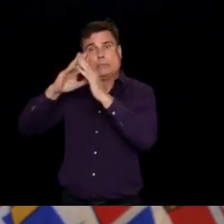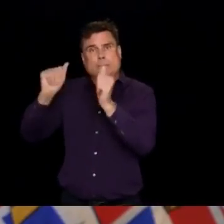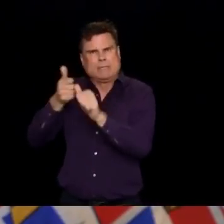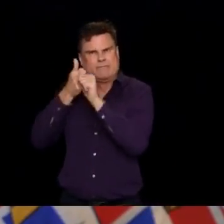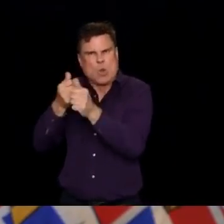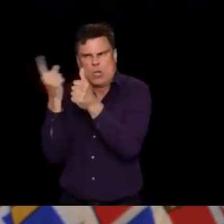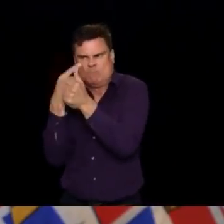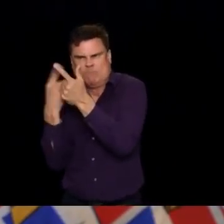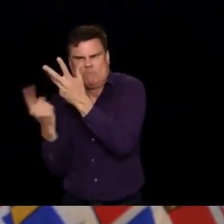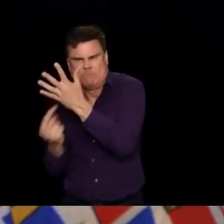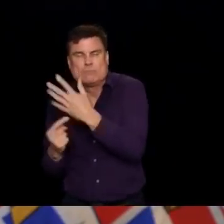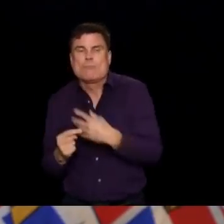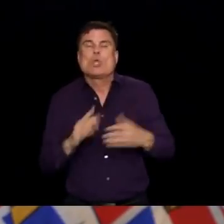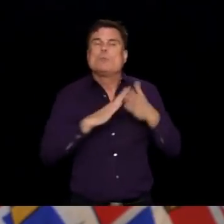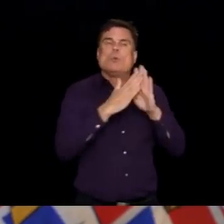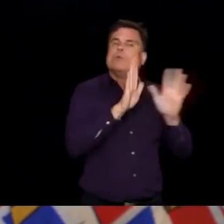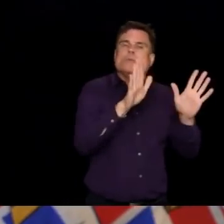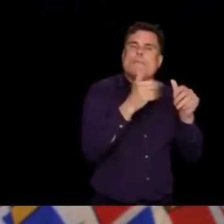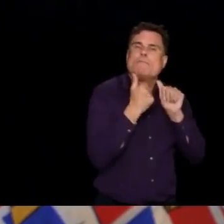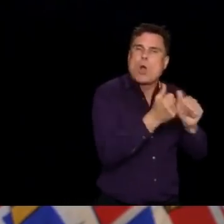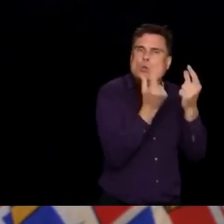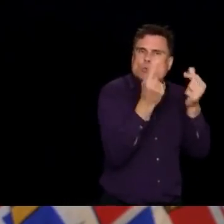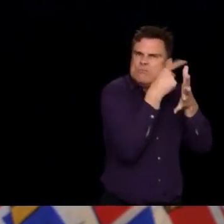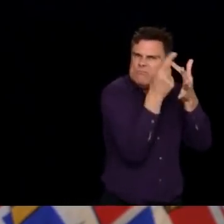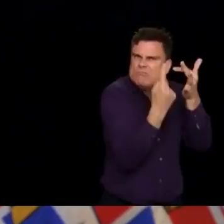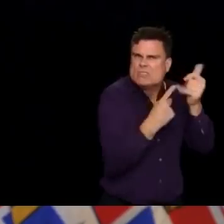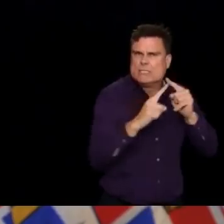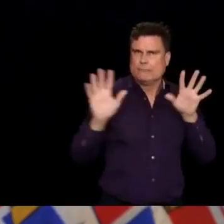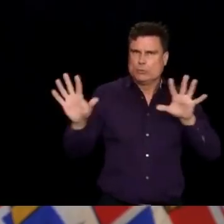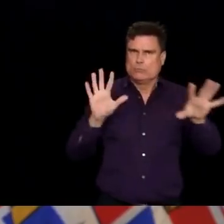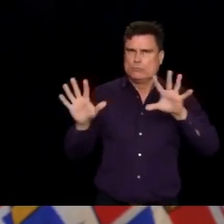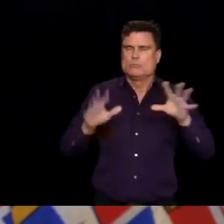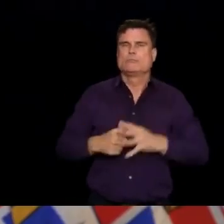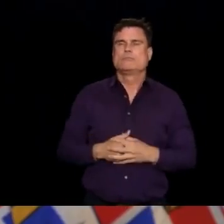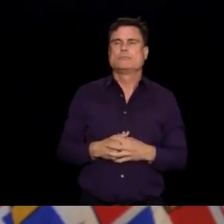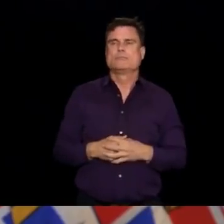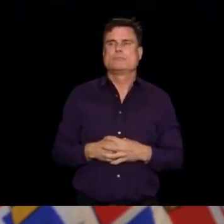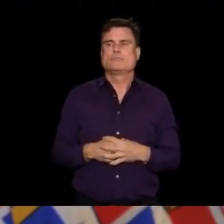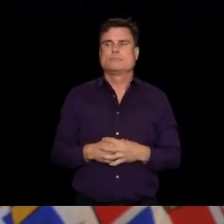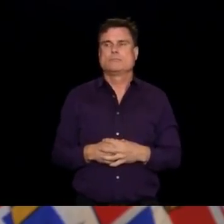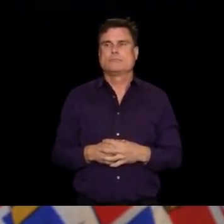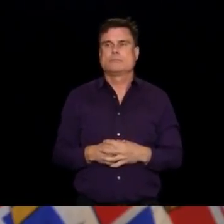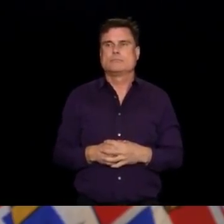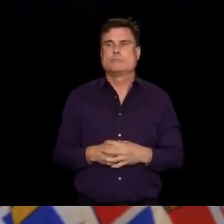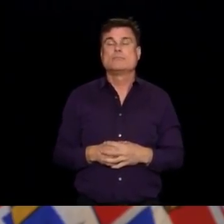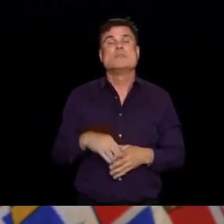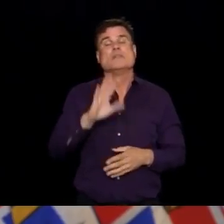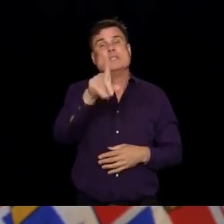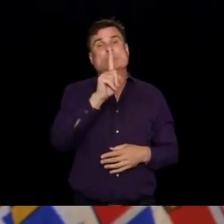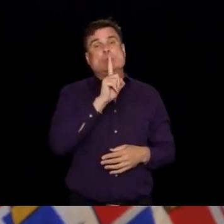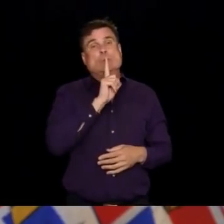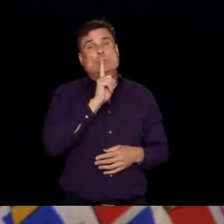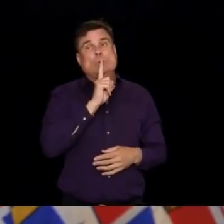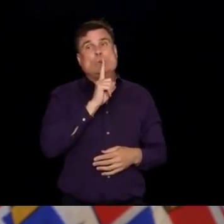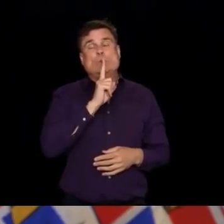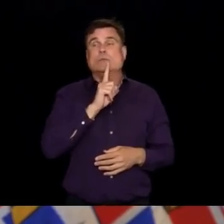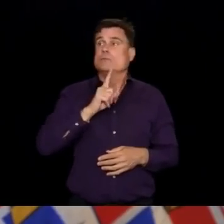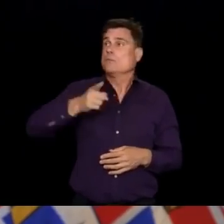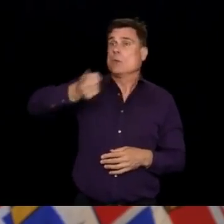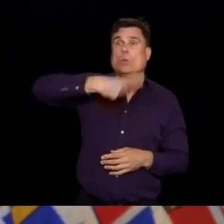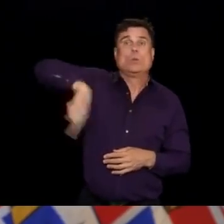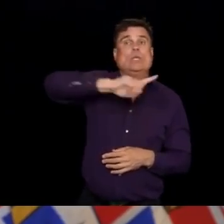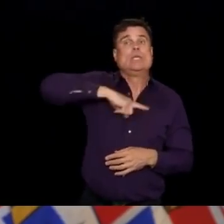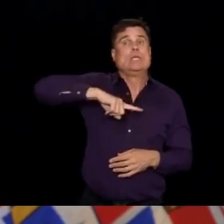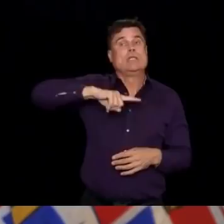can't tell ahead of time who that is going to be. So some people, for reasons that we don't know, even if they have